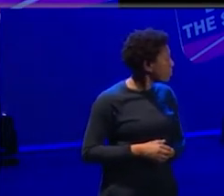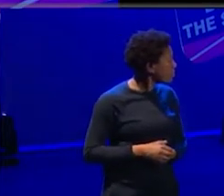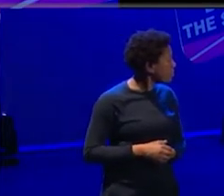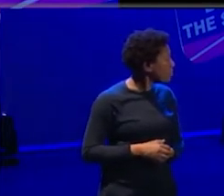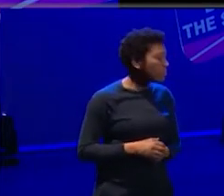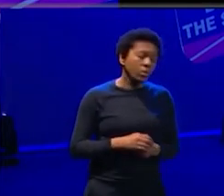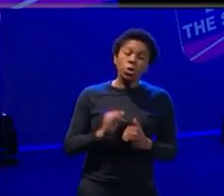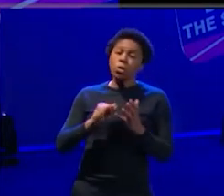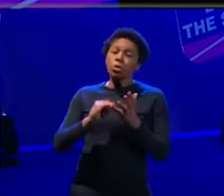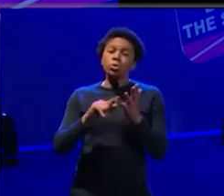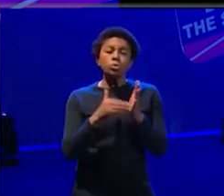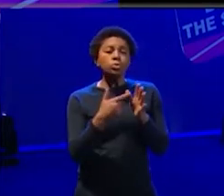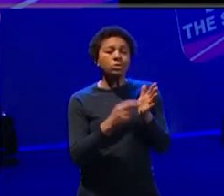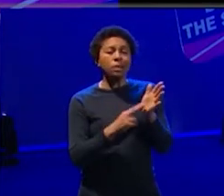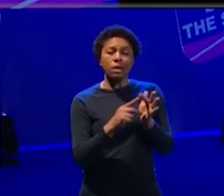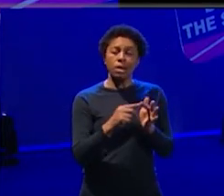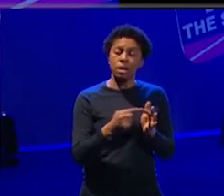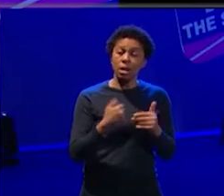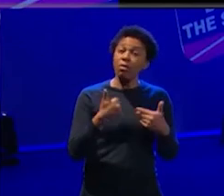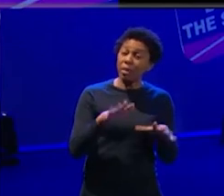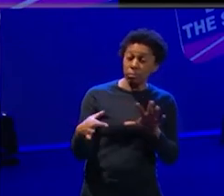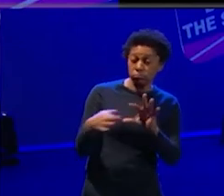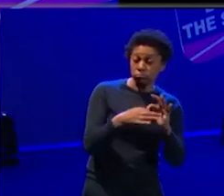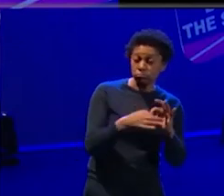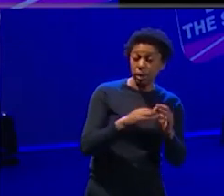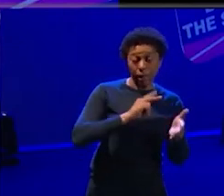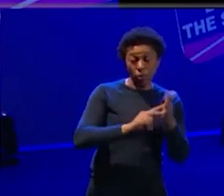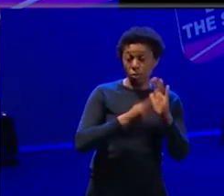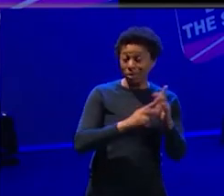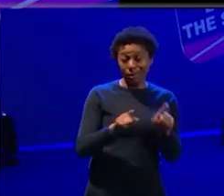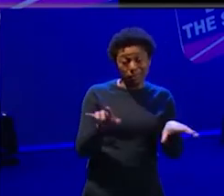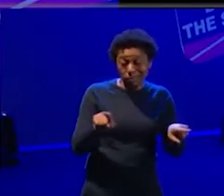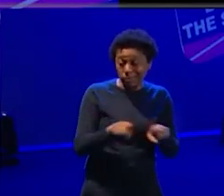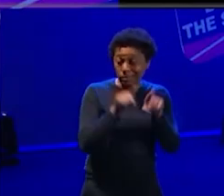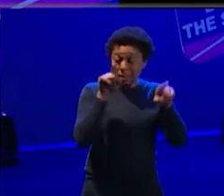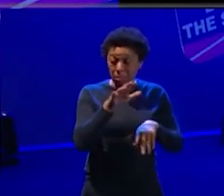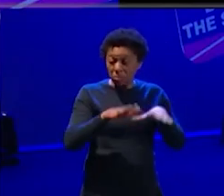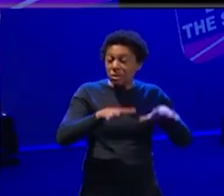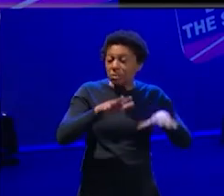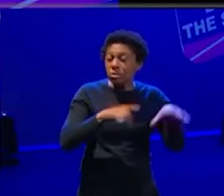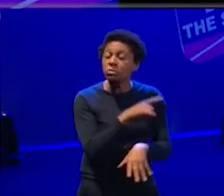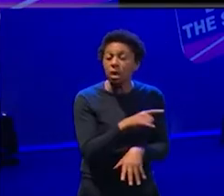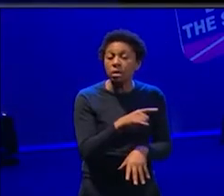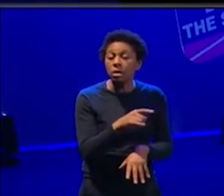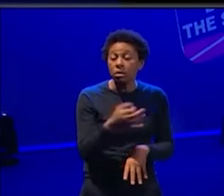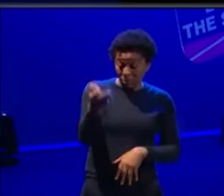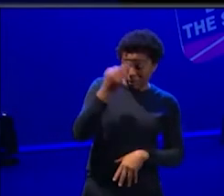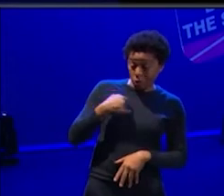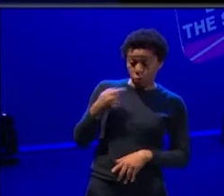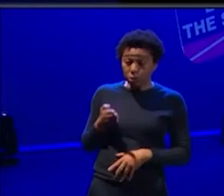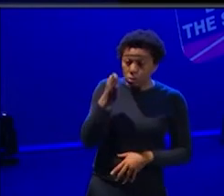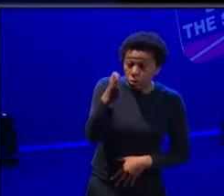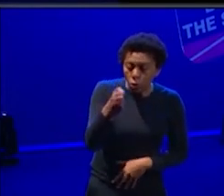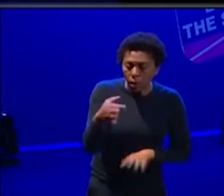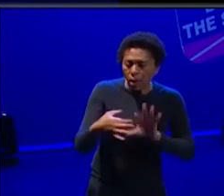asked to come in and, you know, do the youth theater and, um, you know,